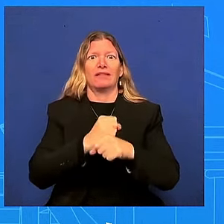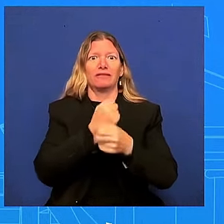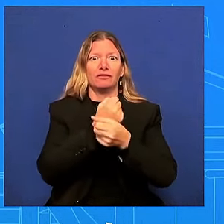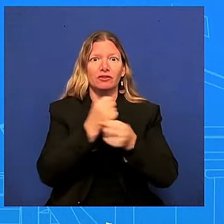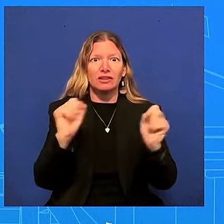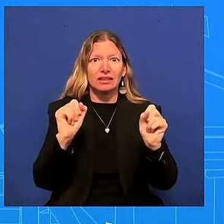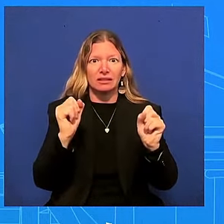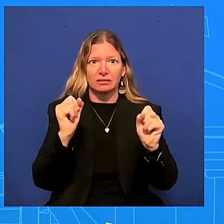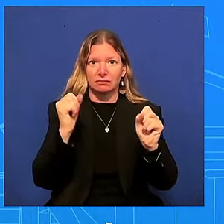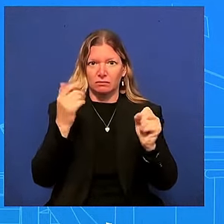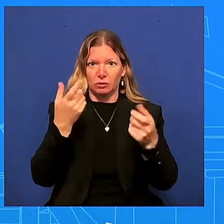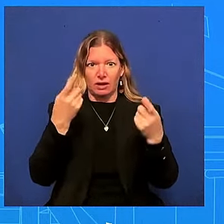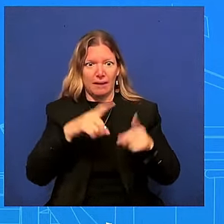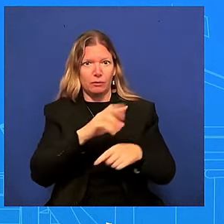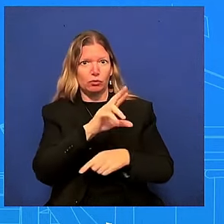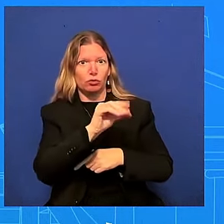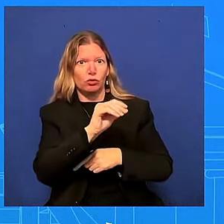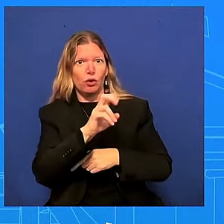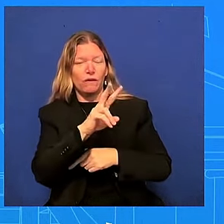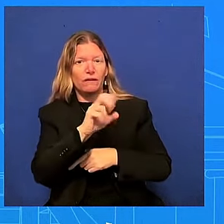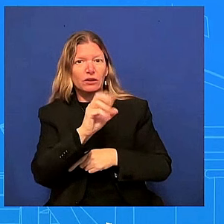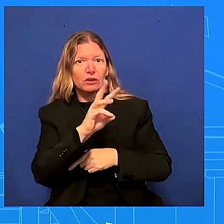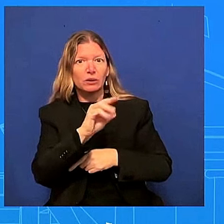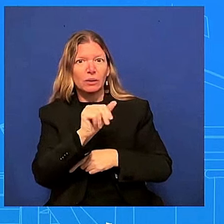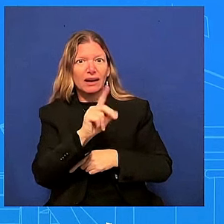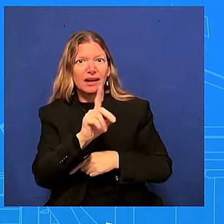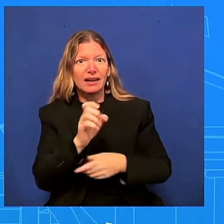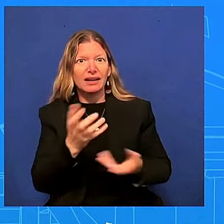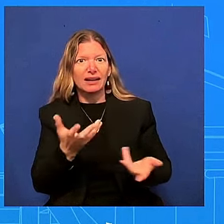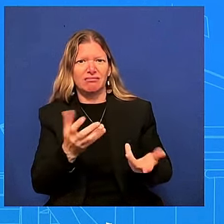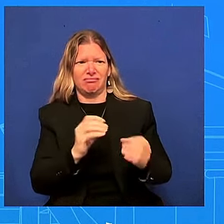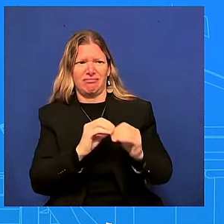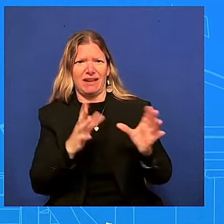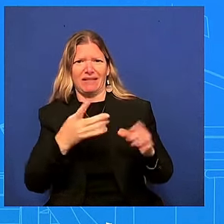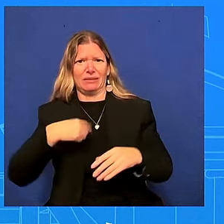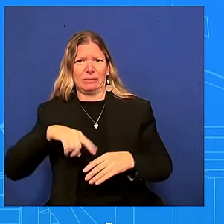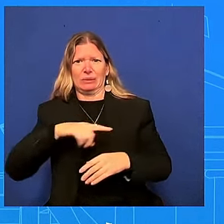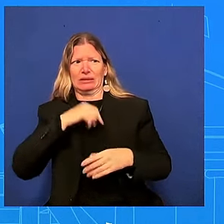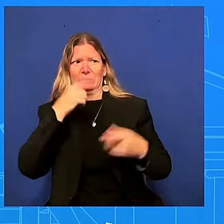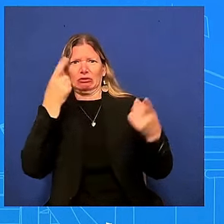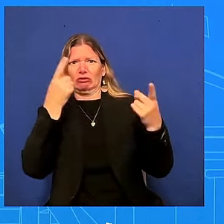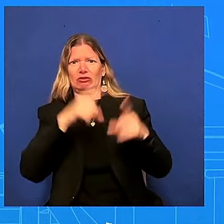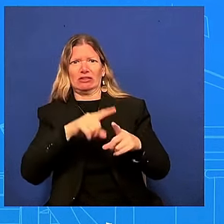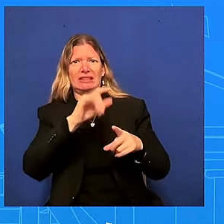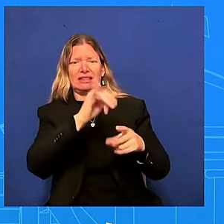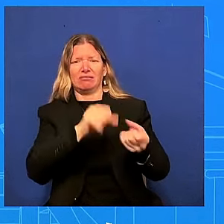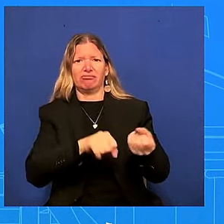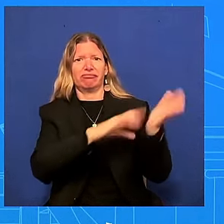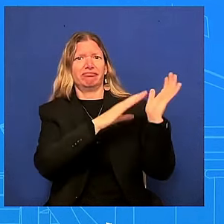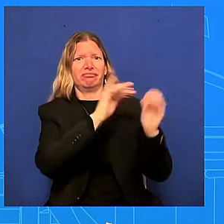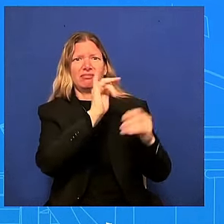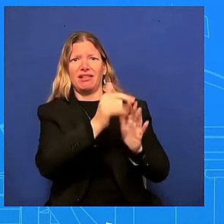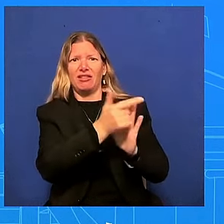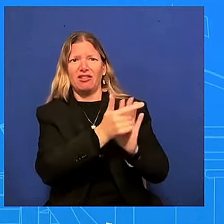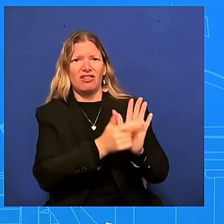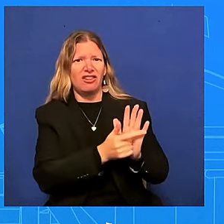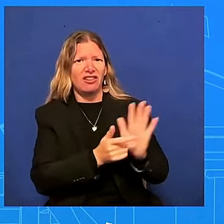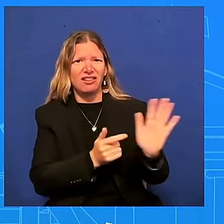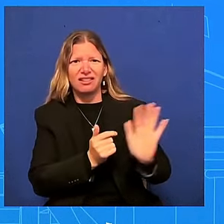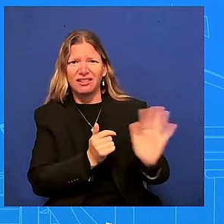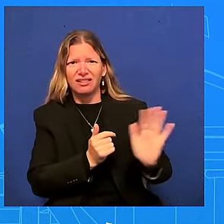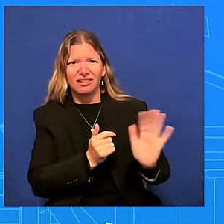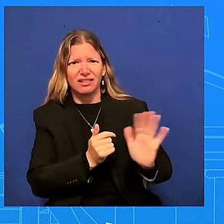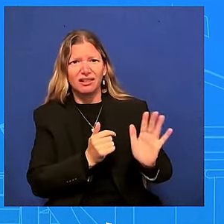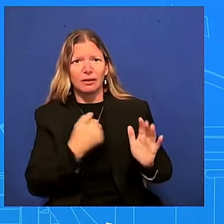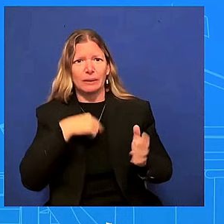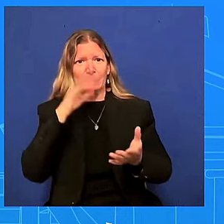agree uh with that uh what we believe is that this is a president that has had um that is going